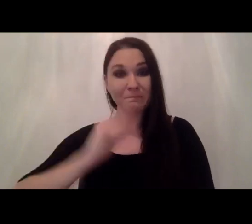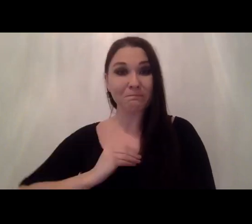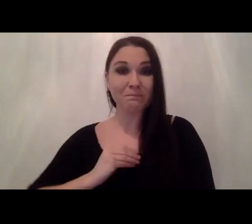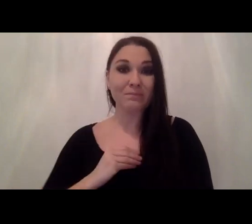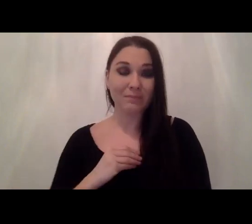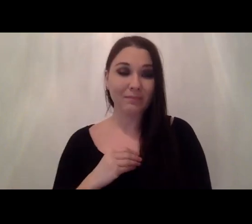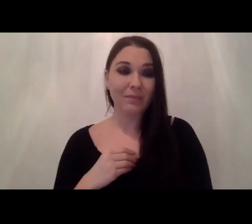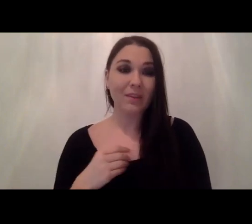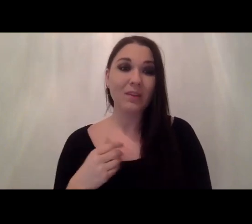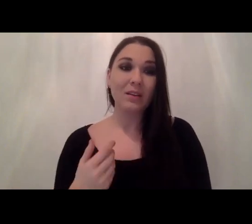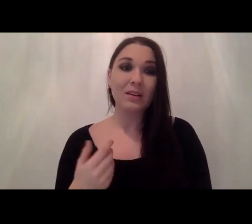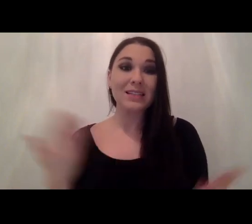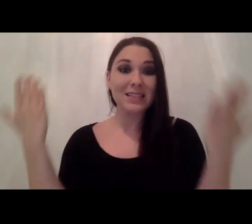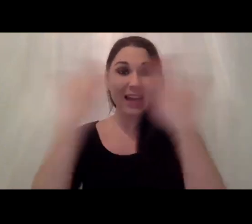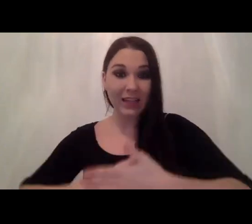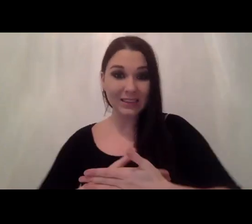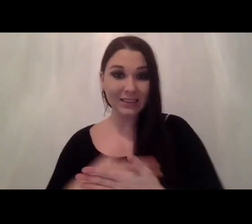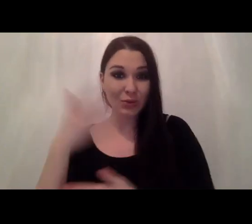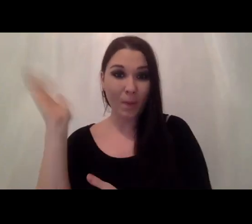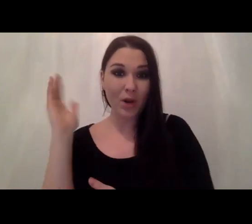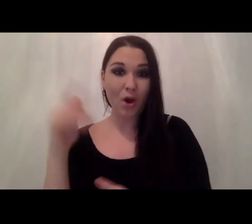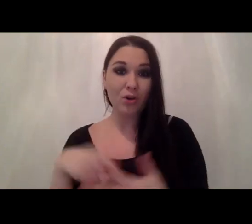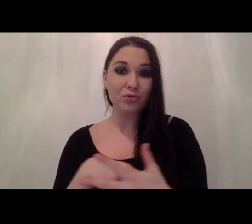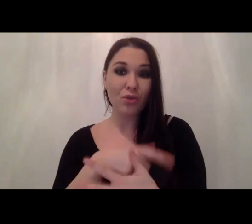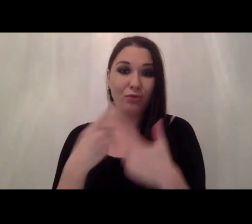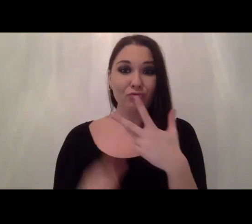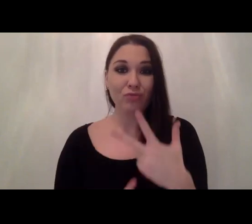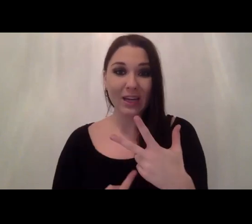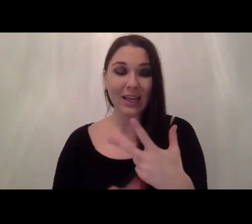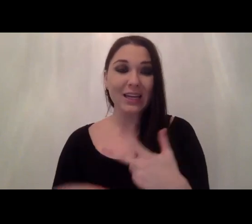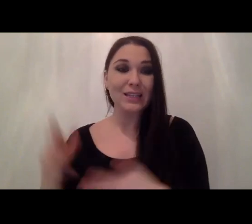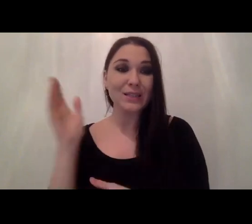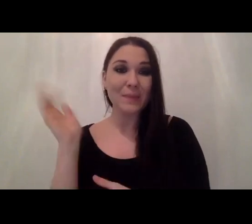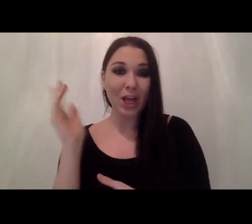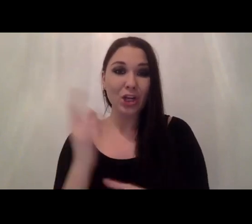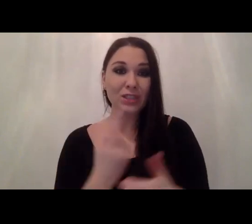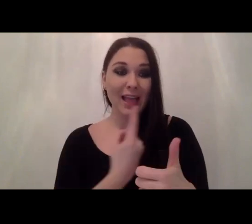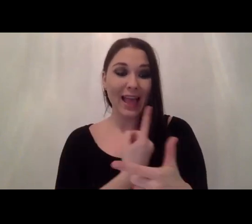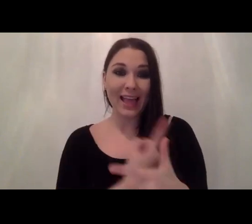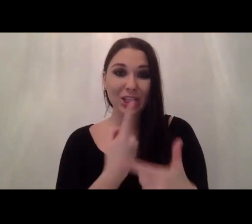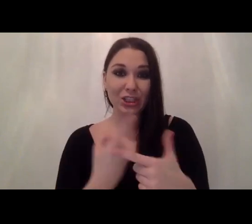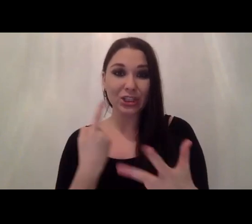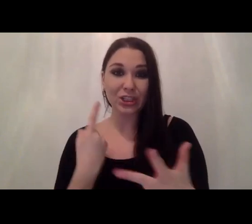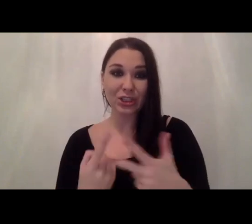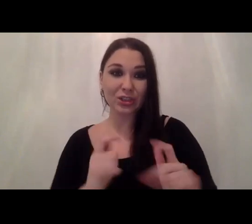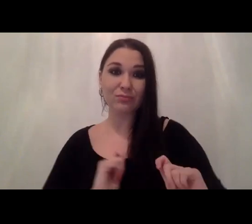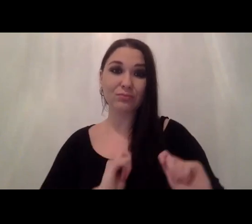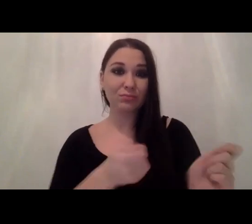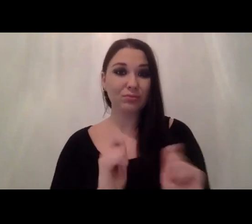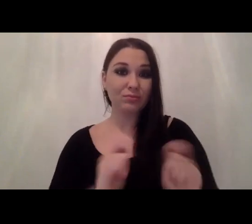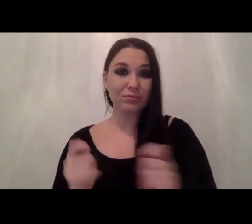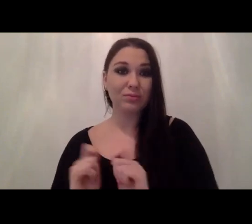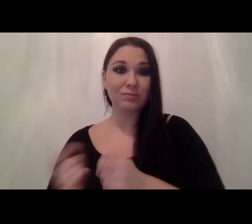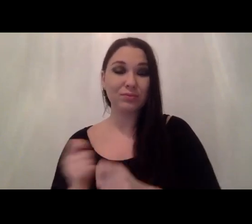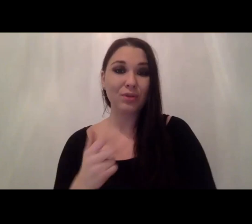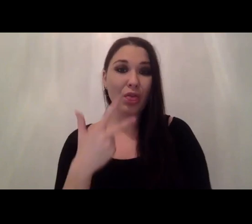for tonight's webinar we have three technical speakers. Each speaker has been allocated 30 minutes for their